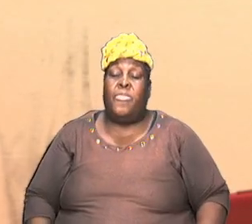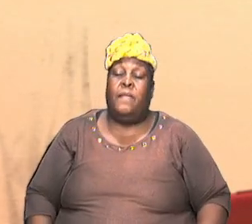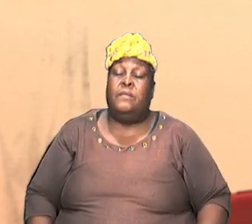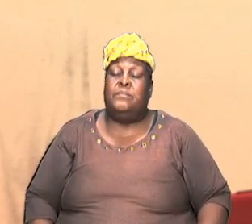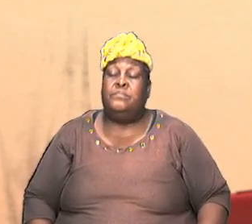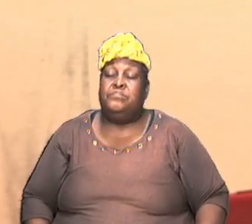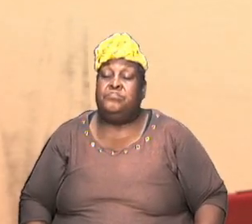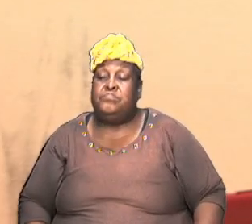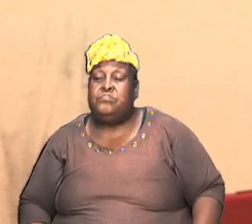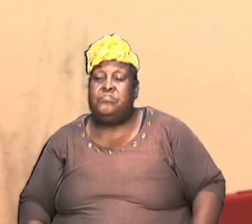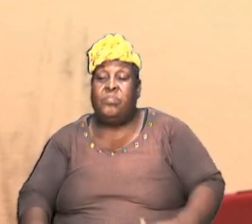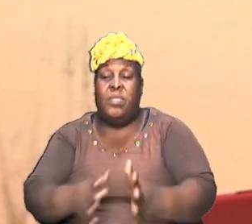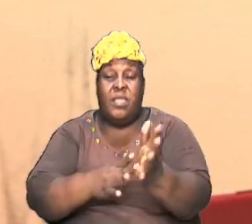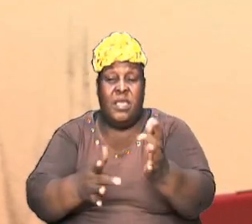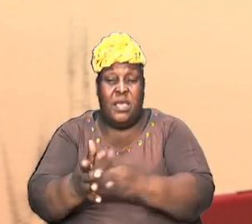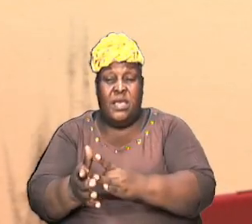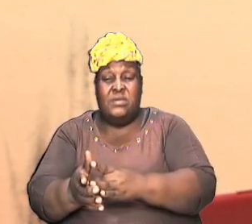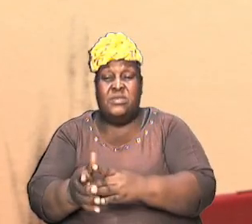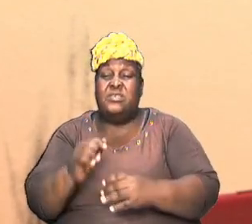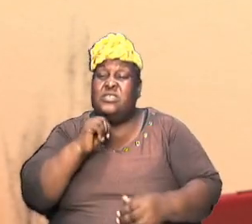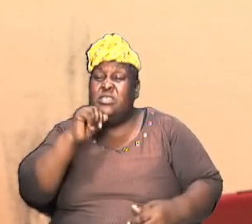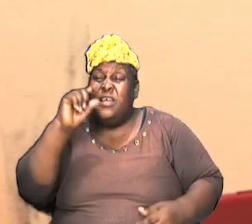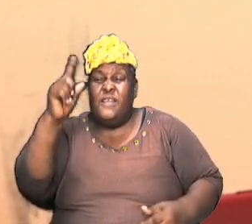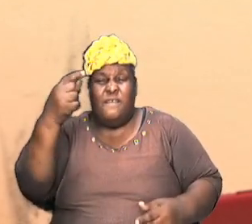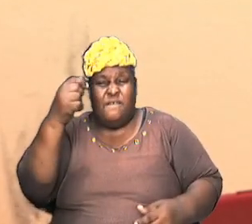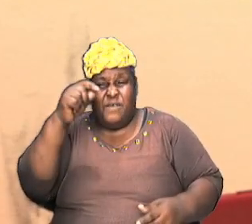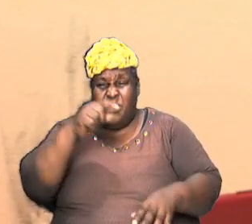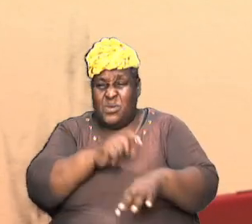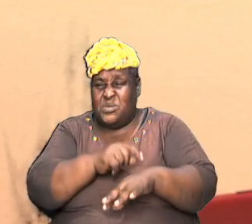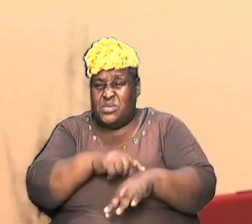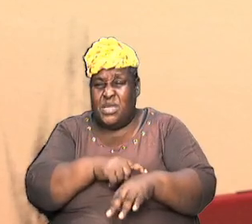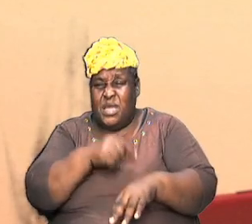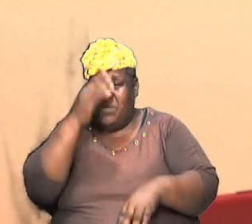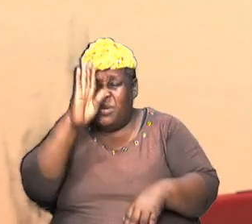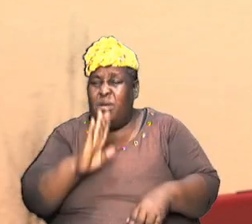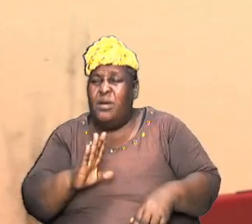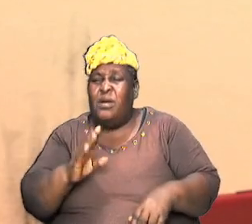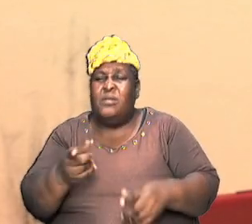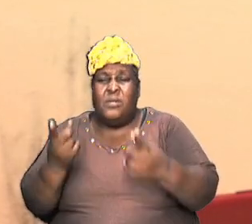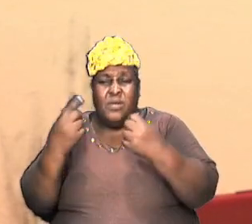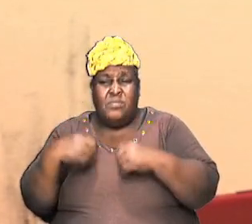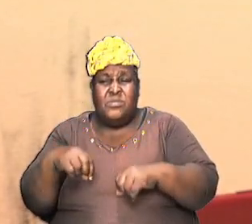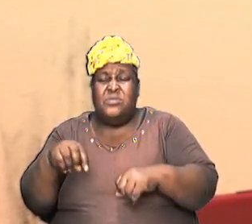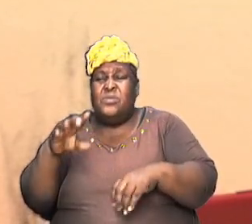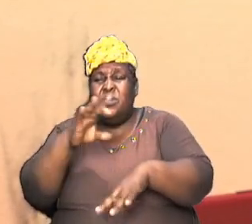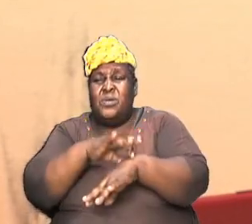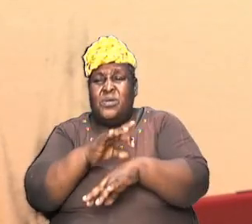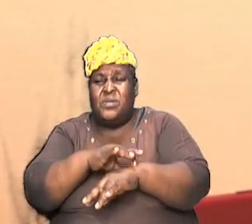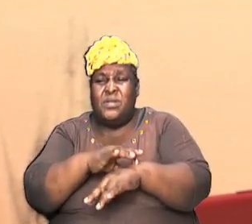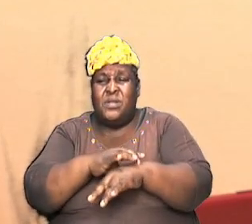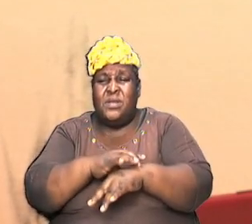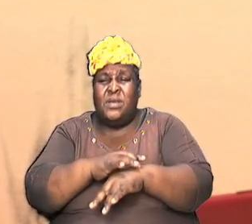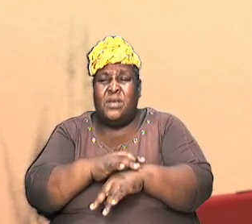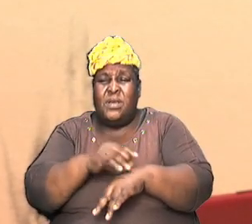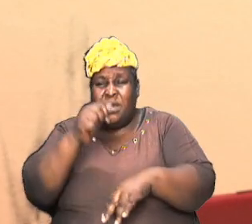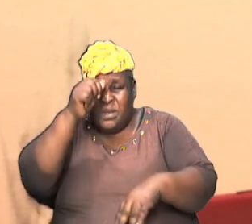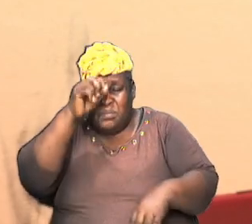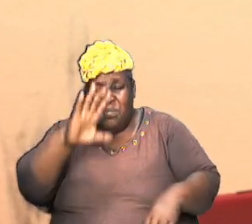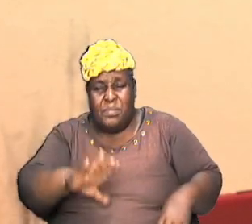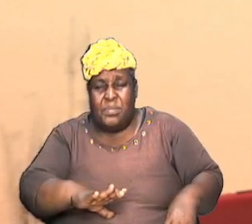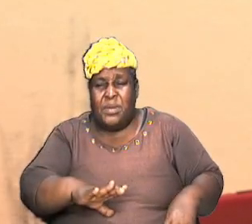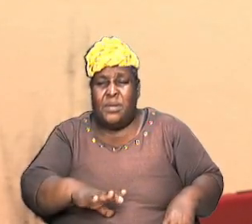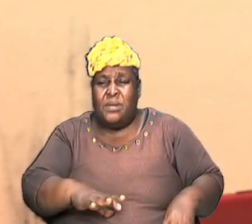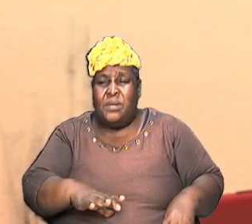of a man Jesus was not the first time that God came to earth in the form of a man he came as man before